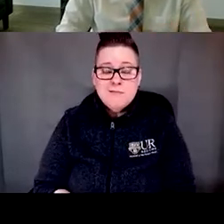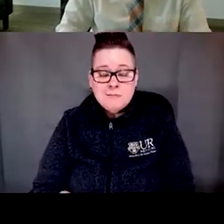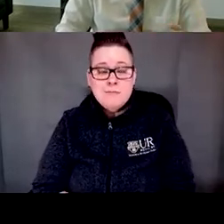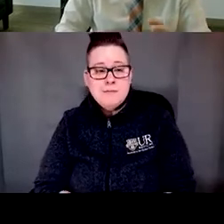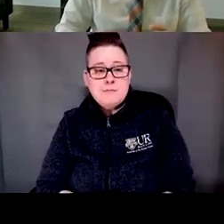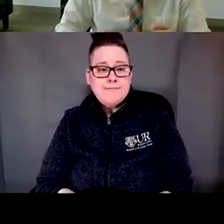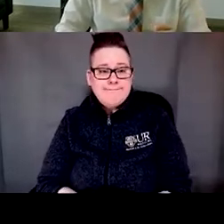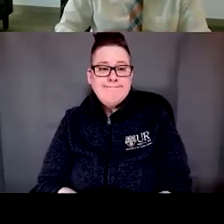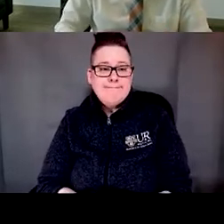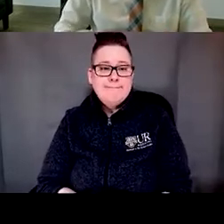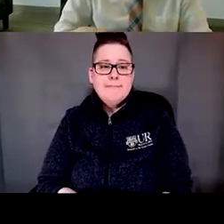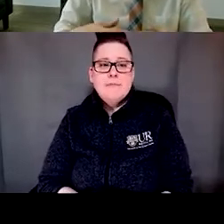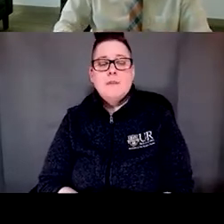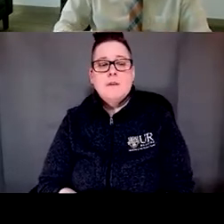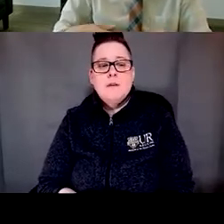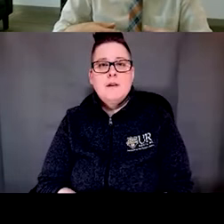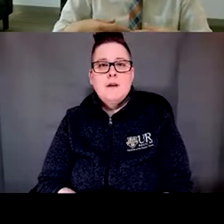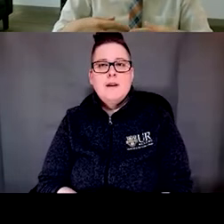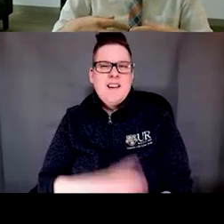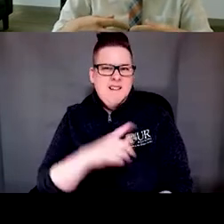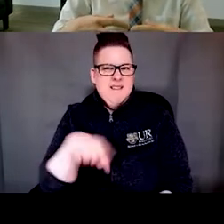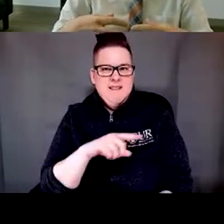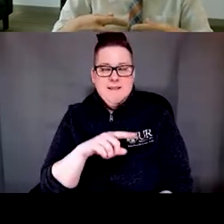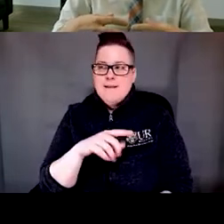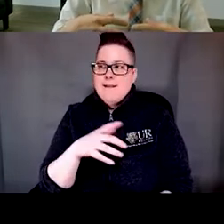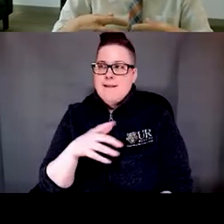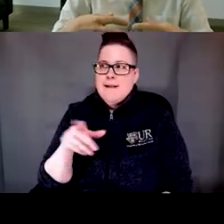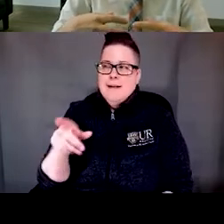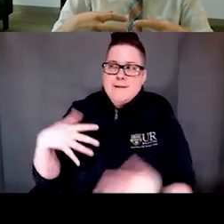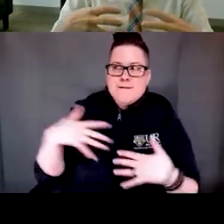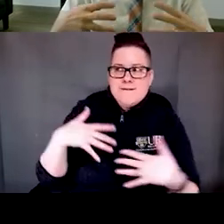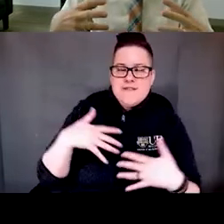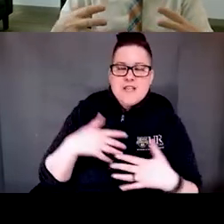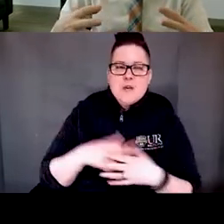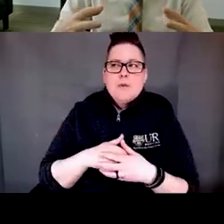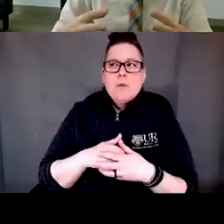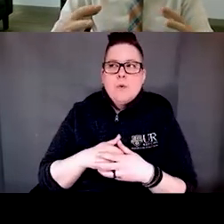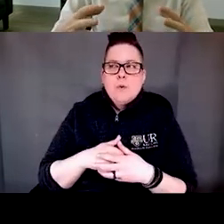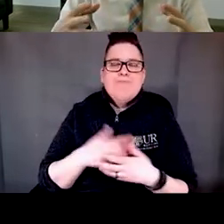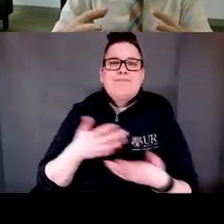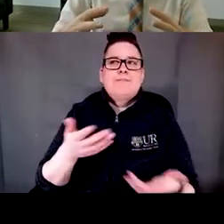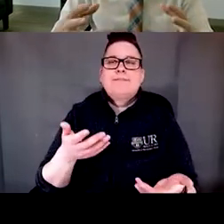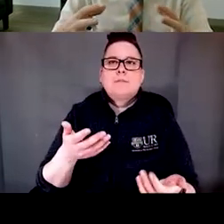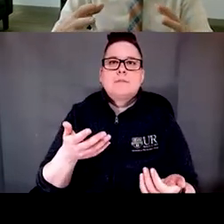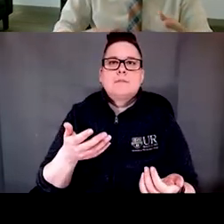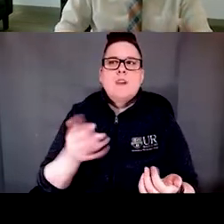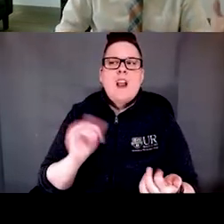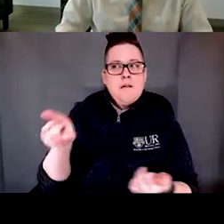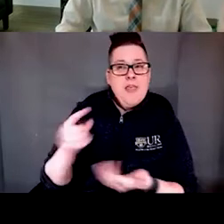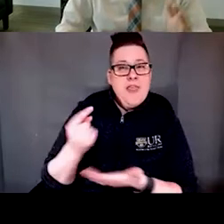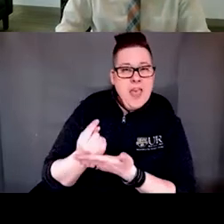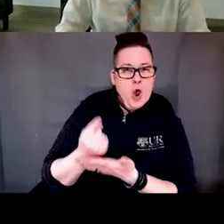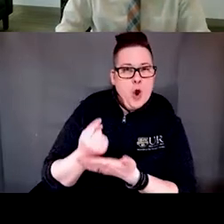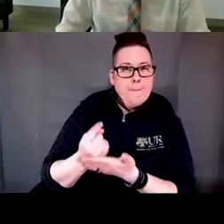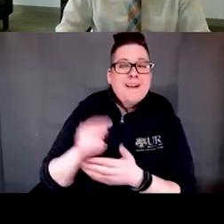As well, there's a fear that there's almost a view of psychotherapy as a black box,